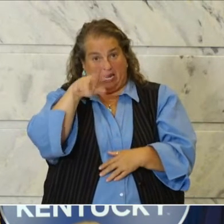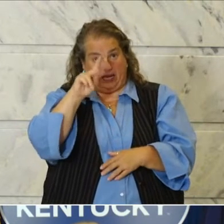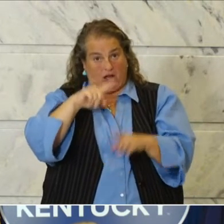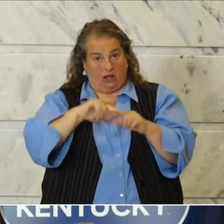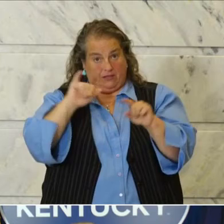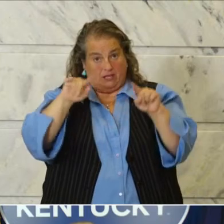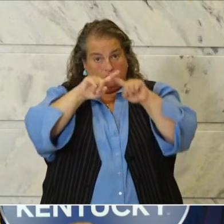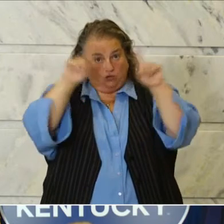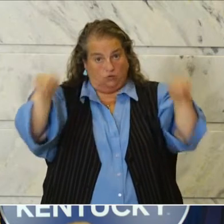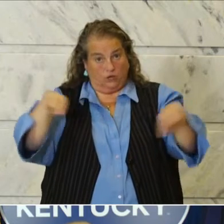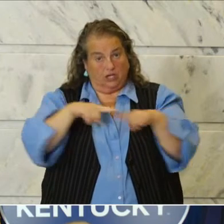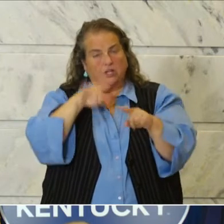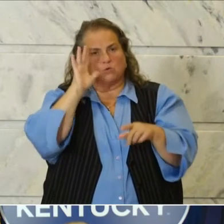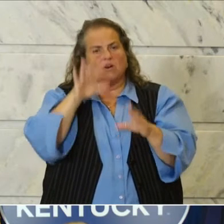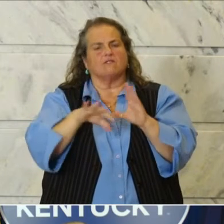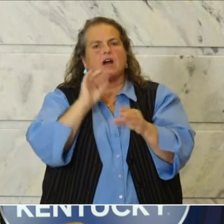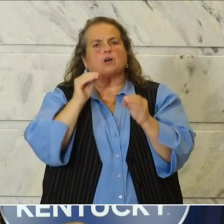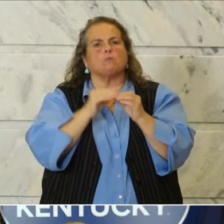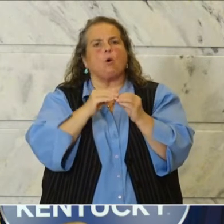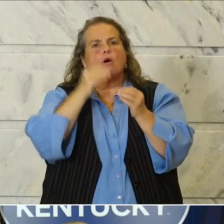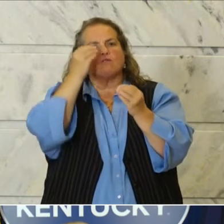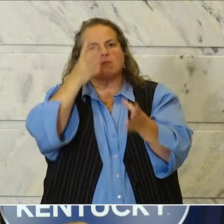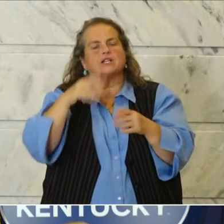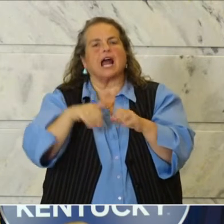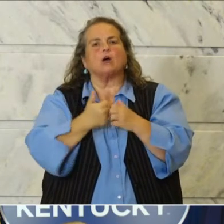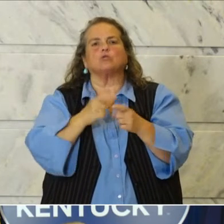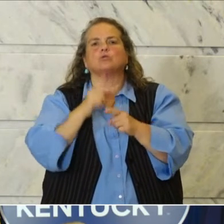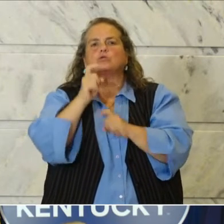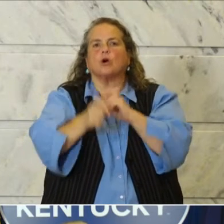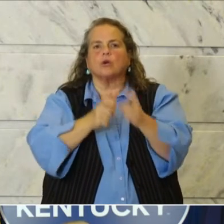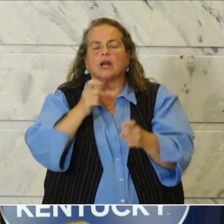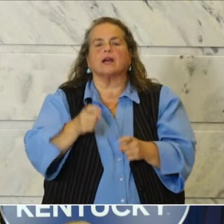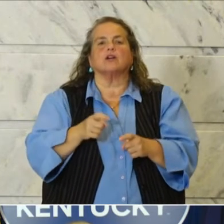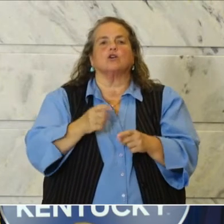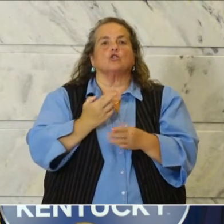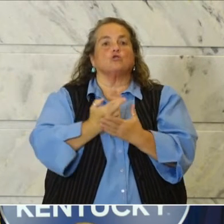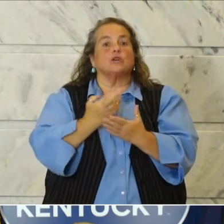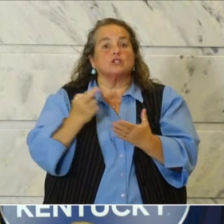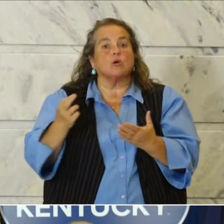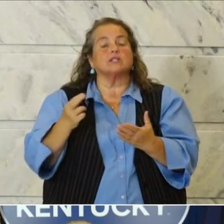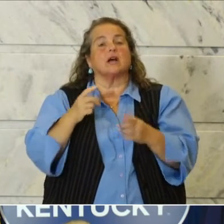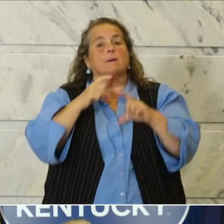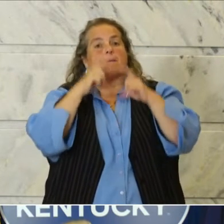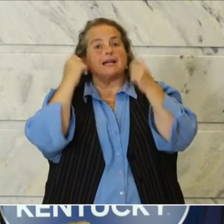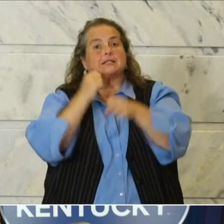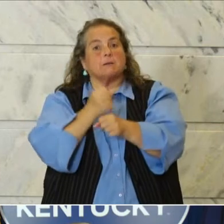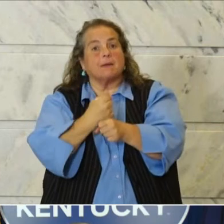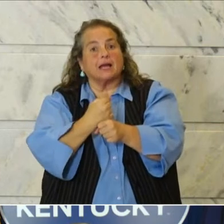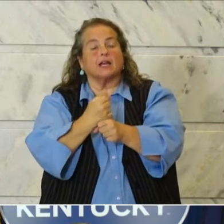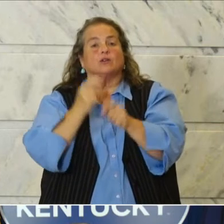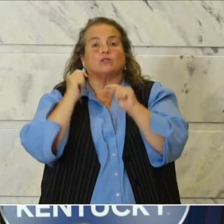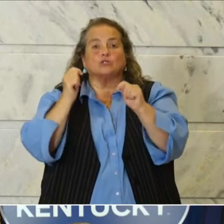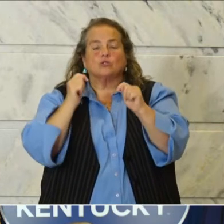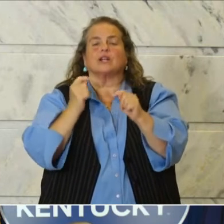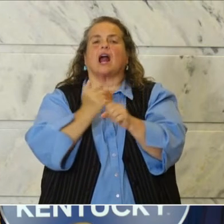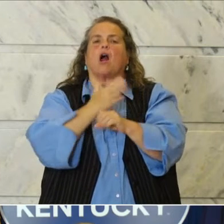will find more information on how to donate as well as resources, mask-making tutorials, and guidelines for donation requirements.